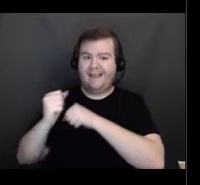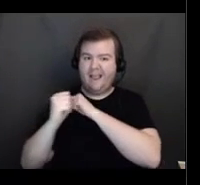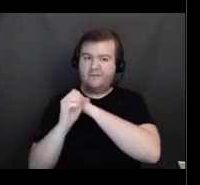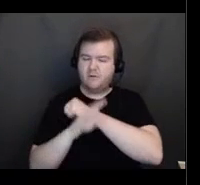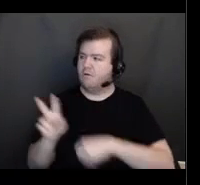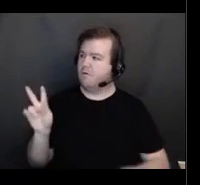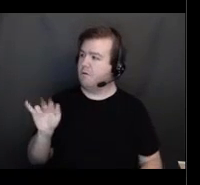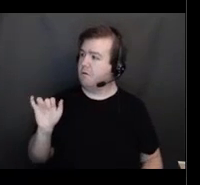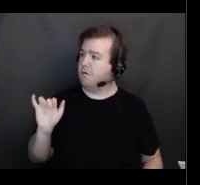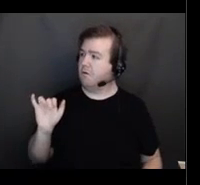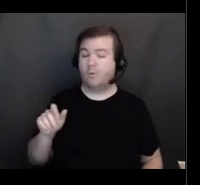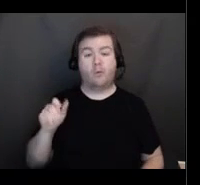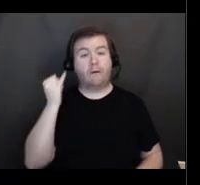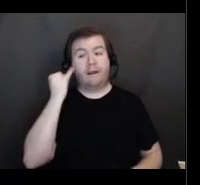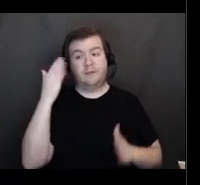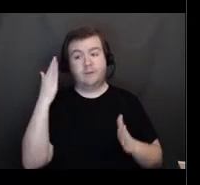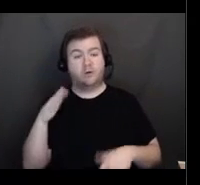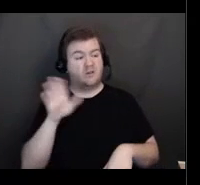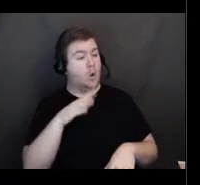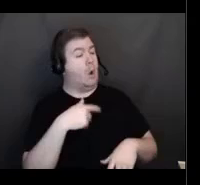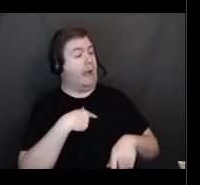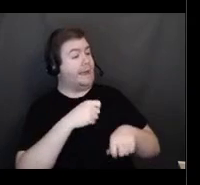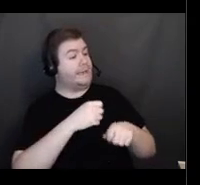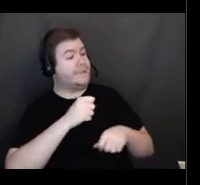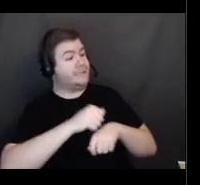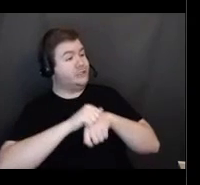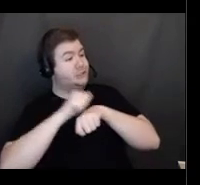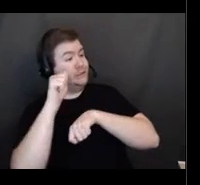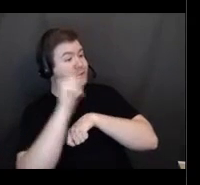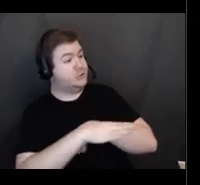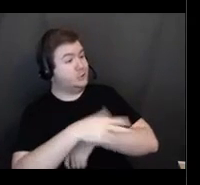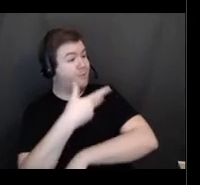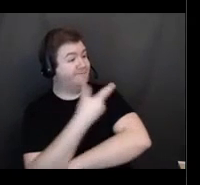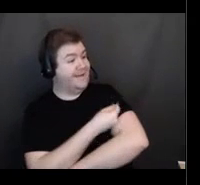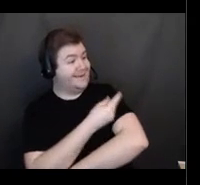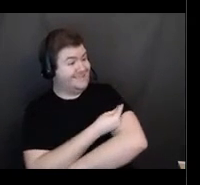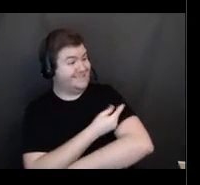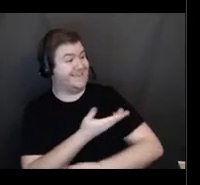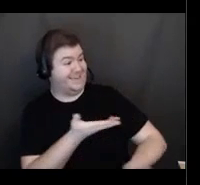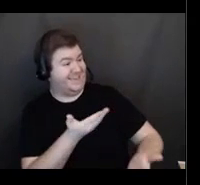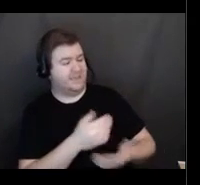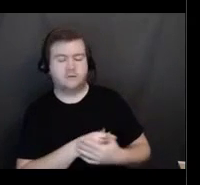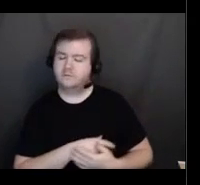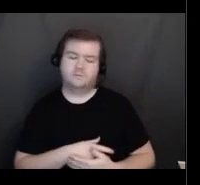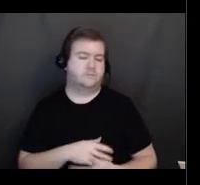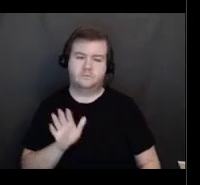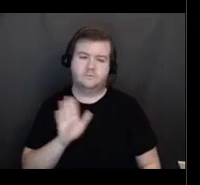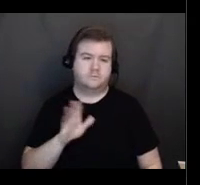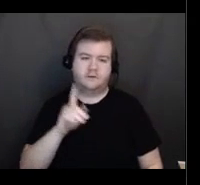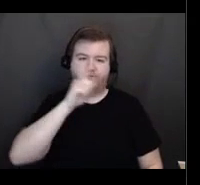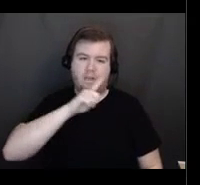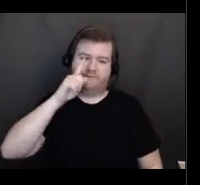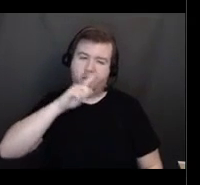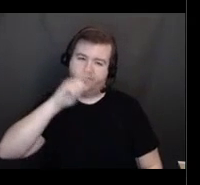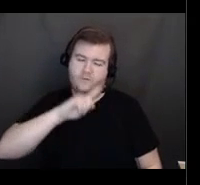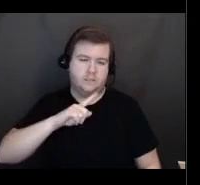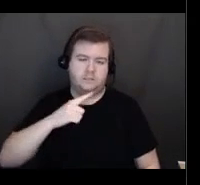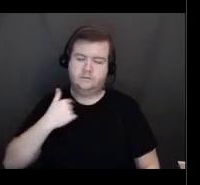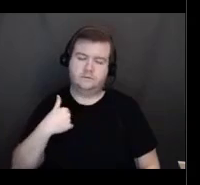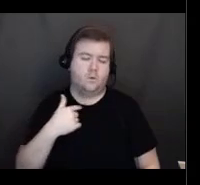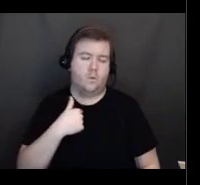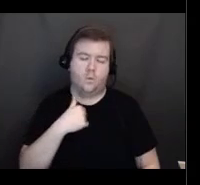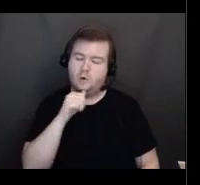to ship or sell doses of the vaccine for payment. That's not happening. That is not a, that is not a source